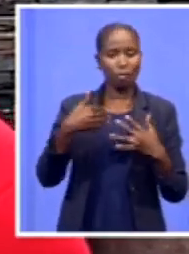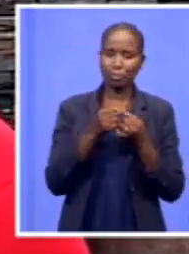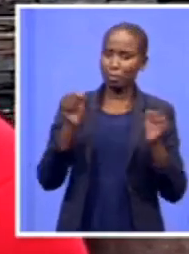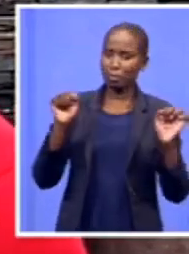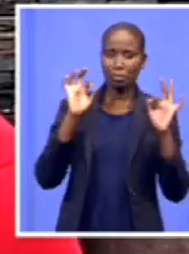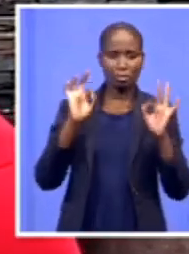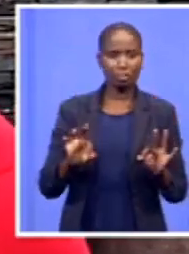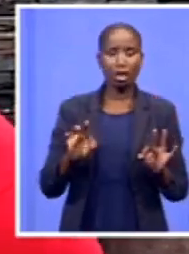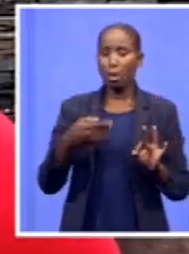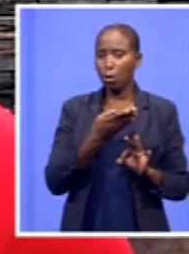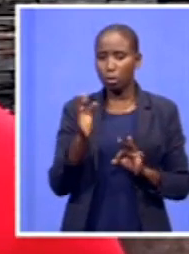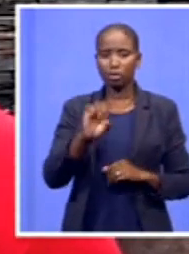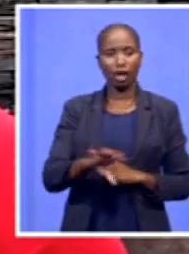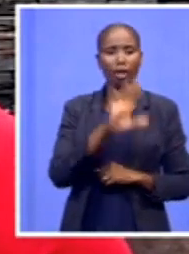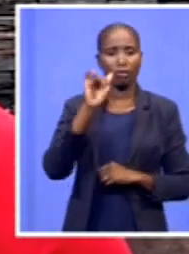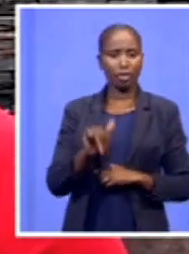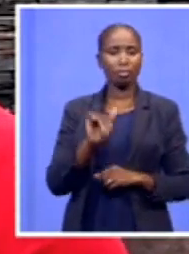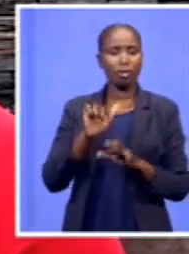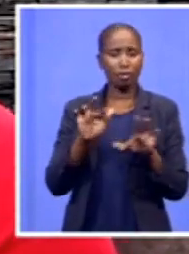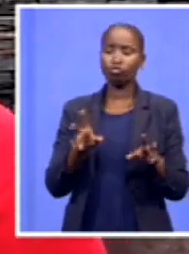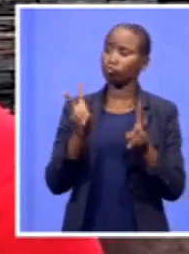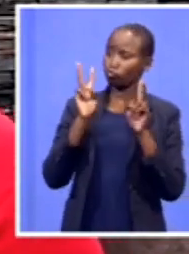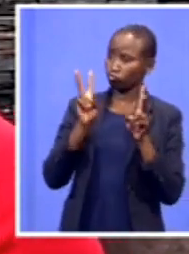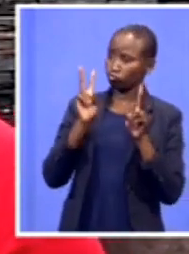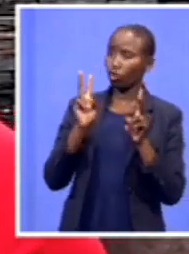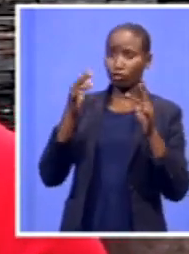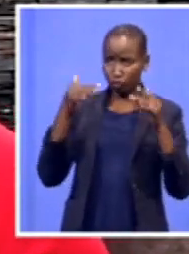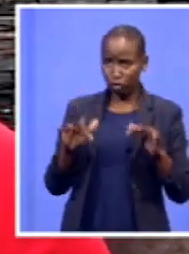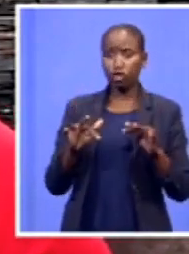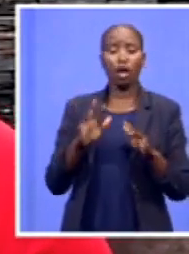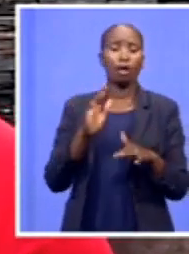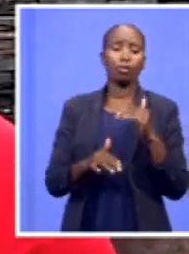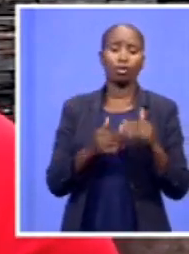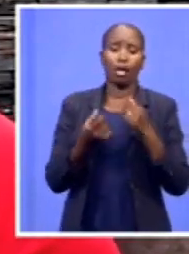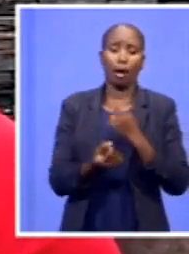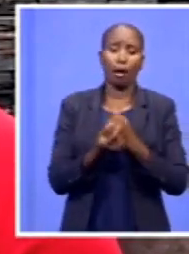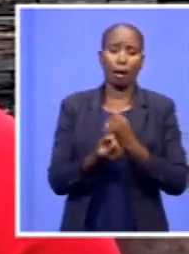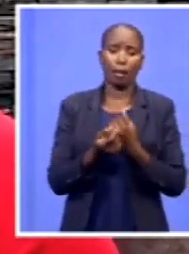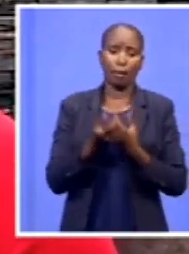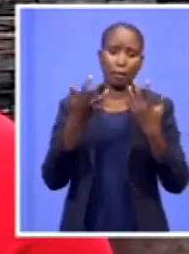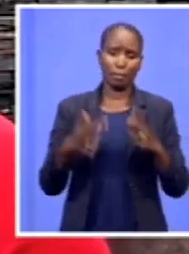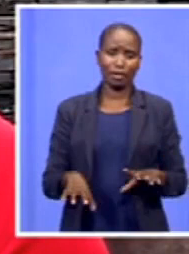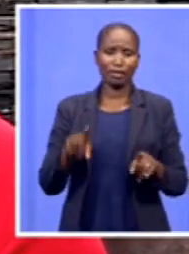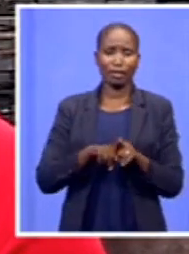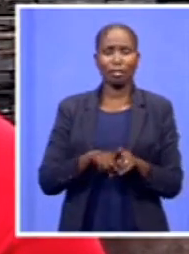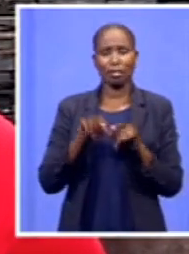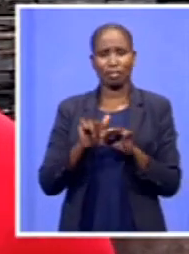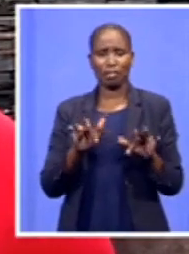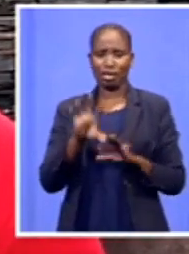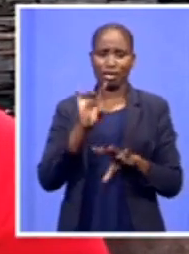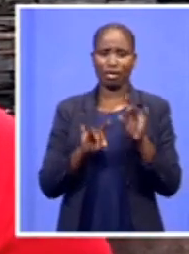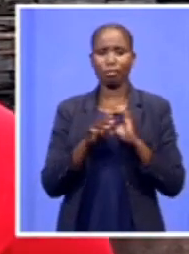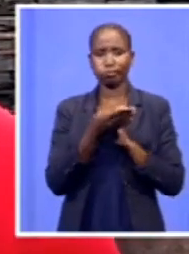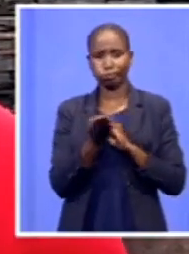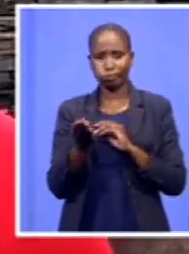And the candidate Maya is the one that was recommended. And we don't